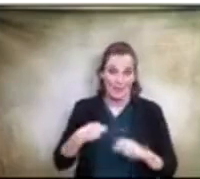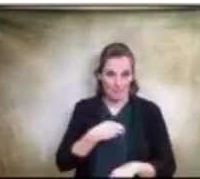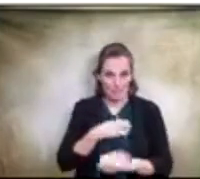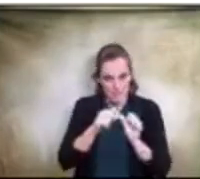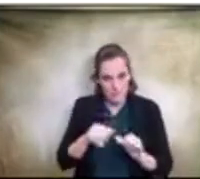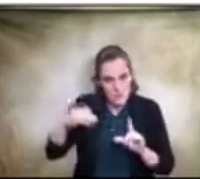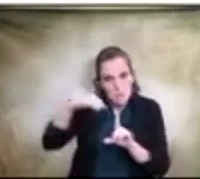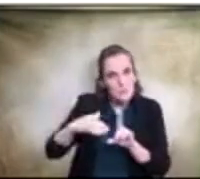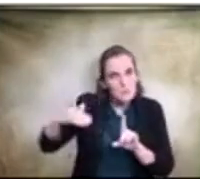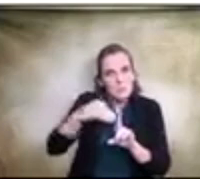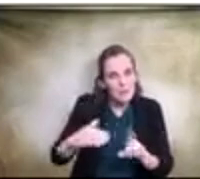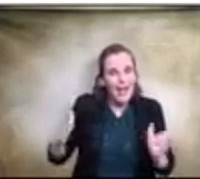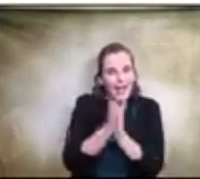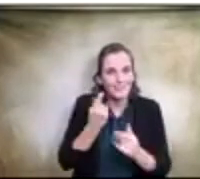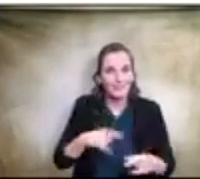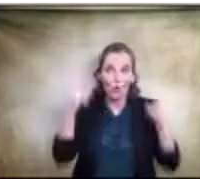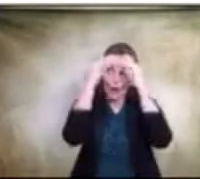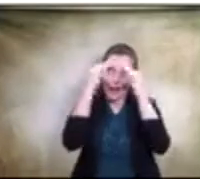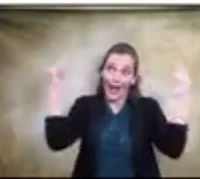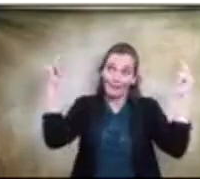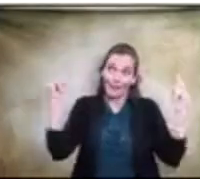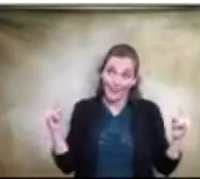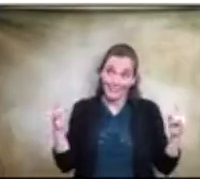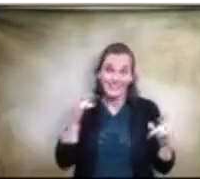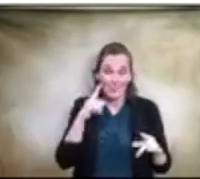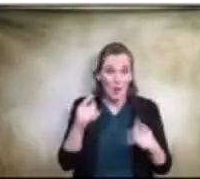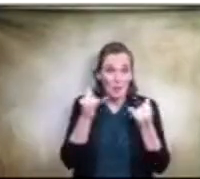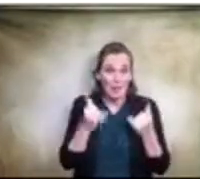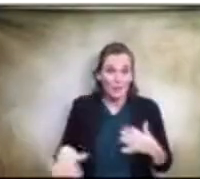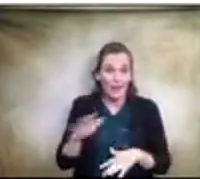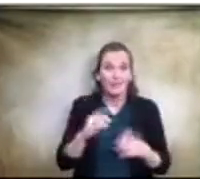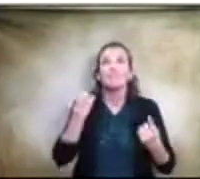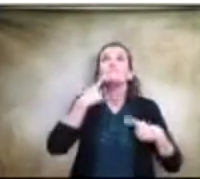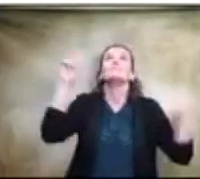coverings on our playground that this is finally happening mr